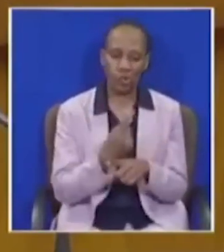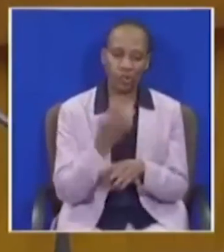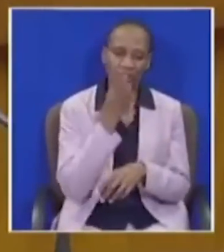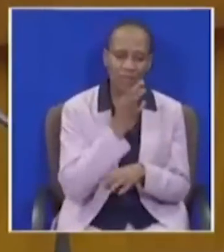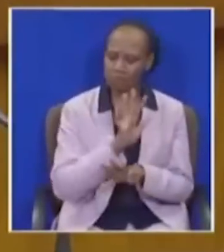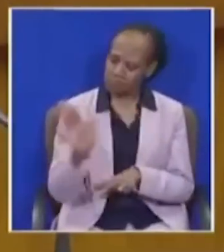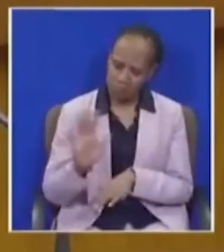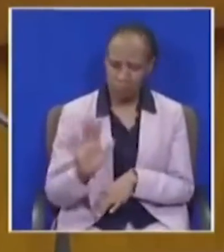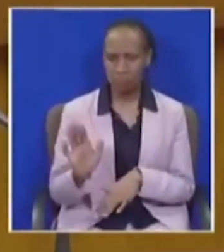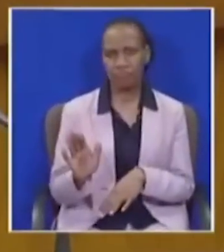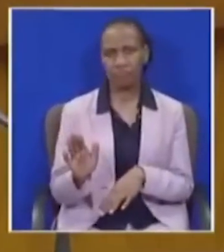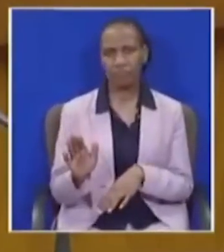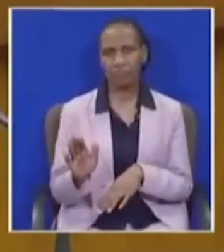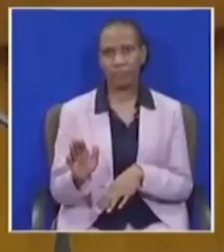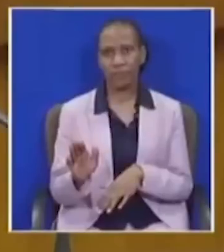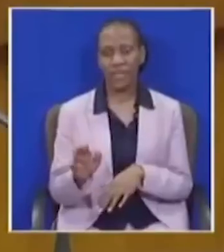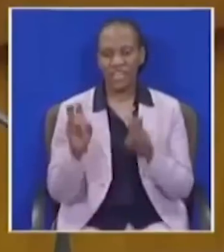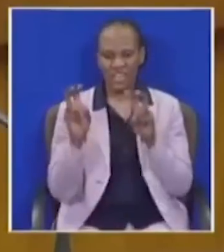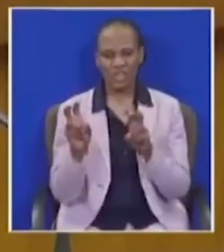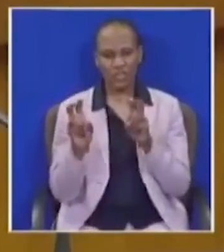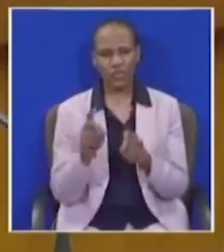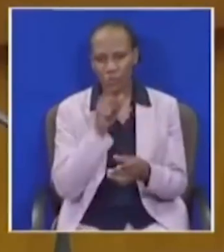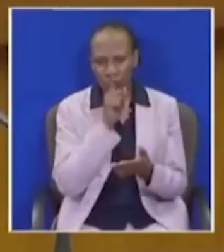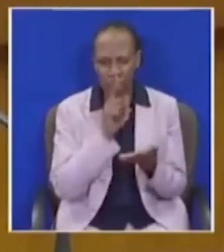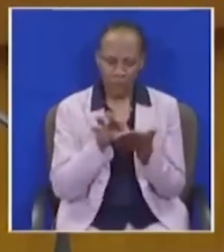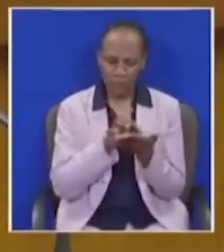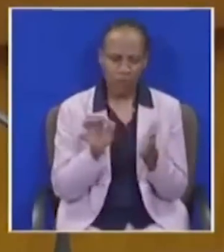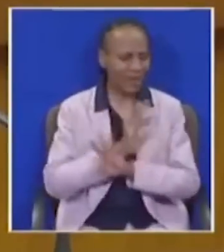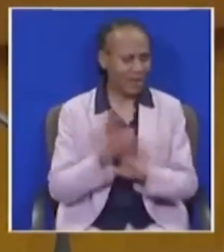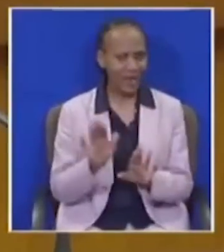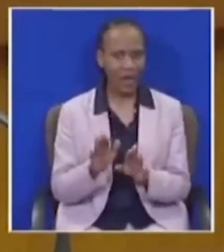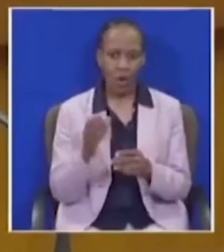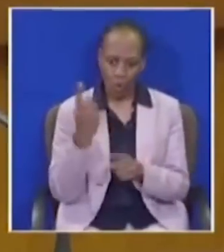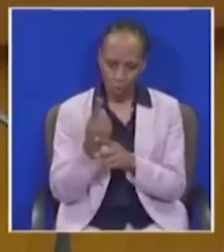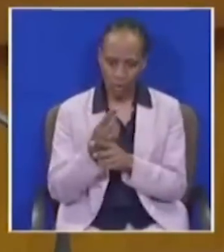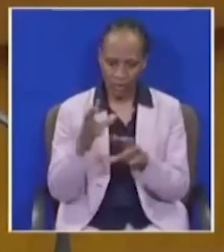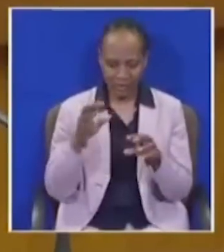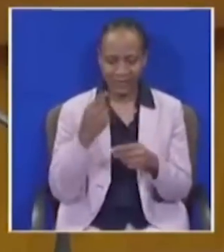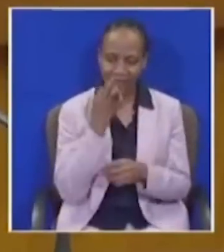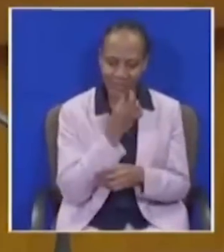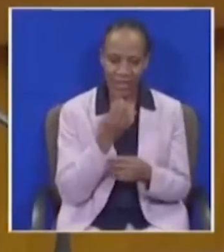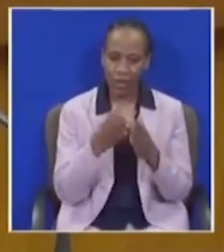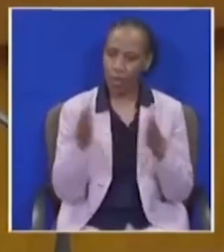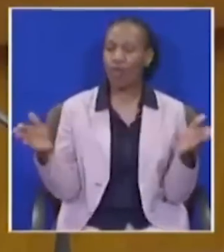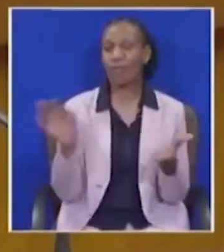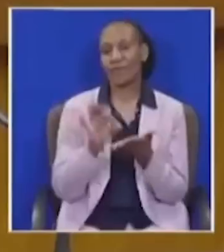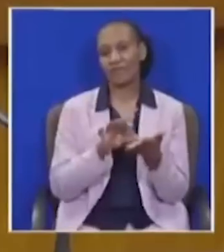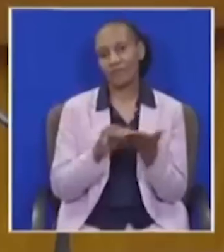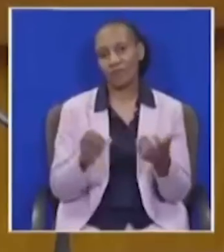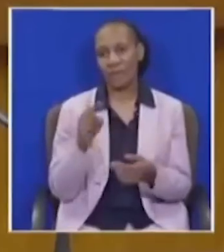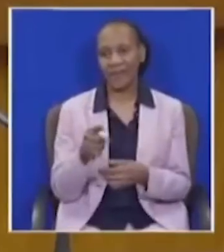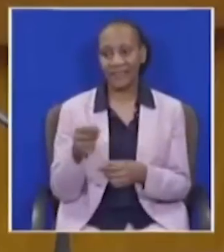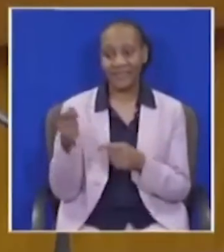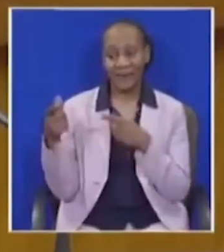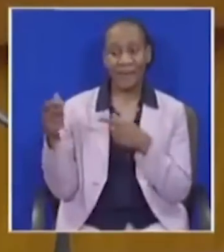engage on issues of cigarette ballot, but to offer an open ballot. She went against the wishes of the officials of